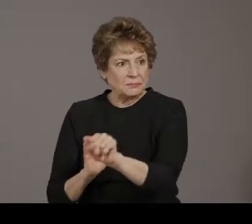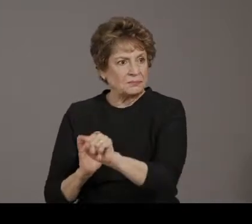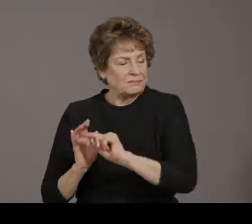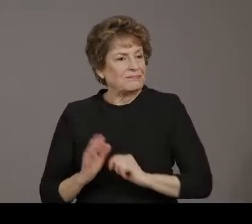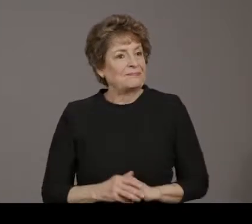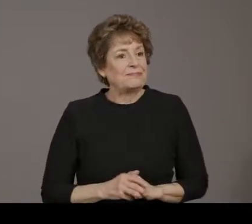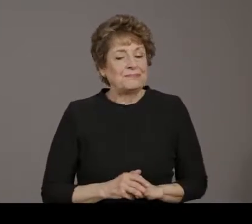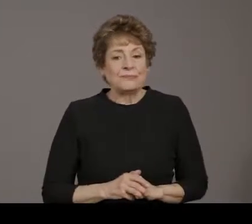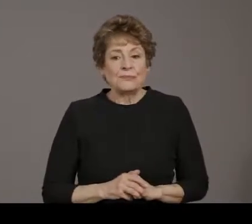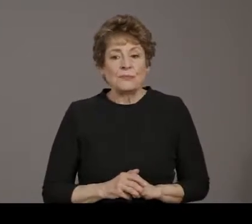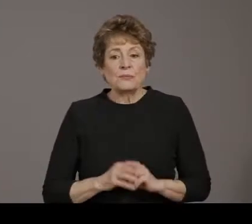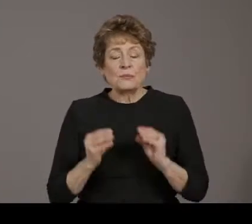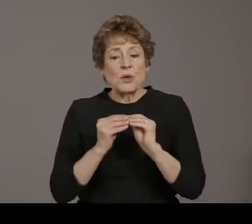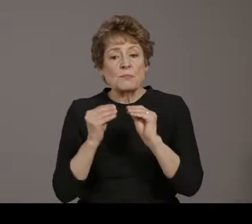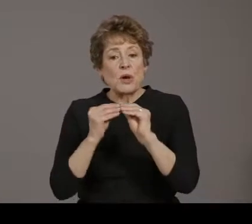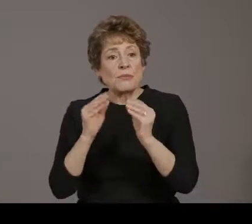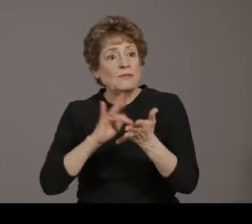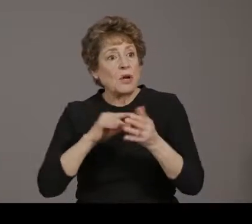program.